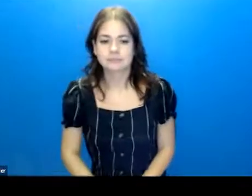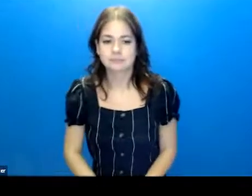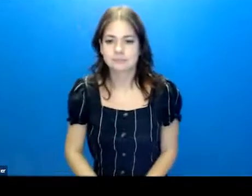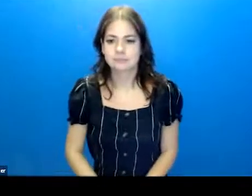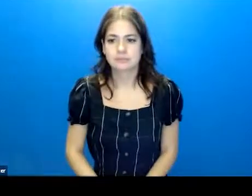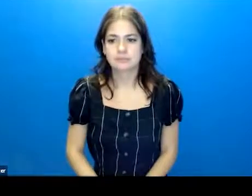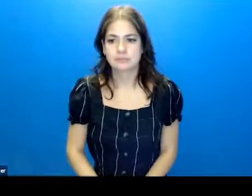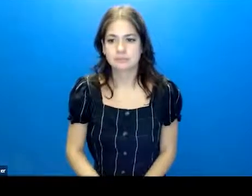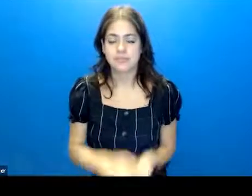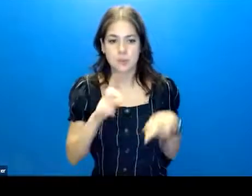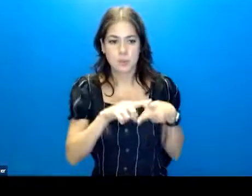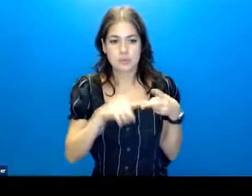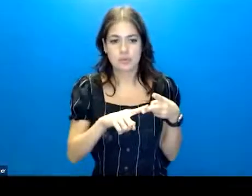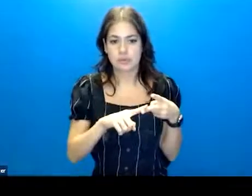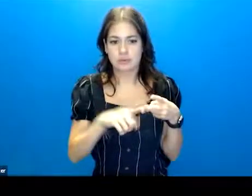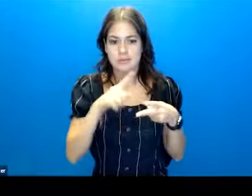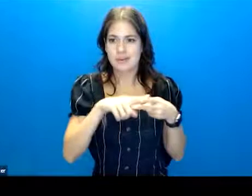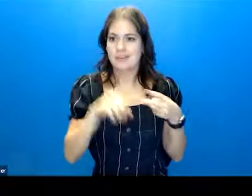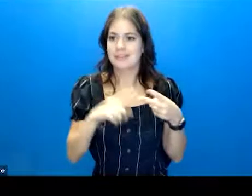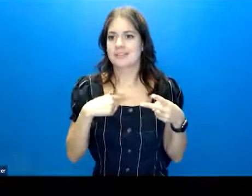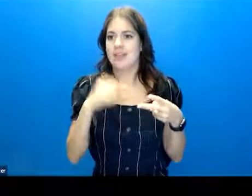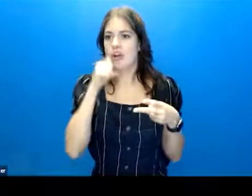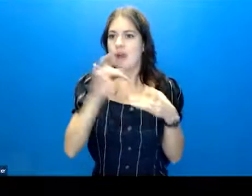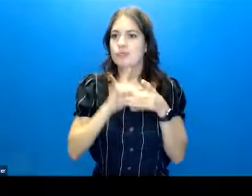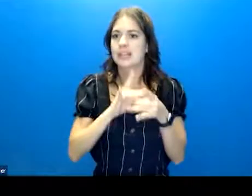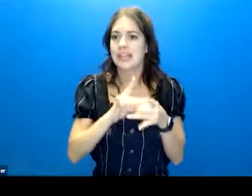So those two things are often dissociated.